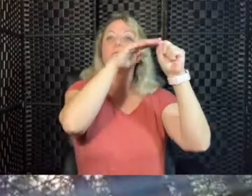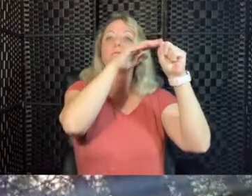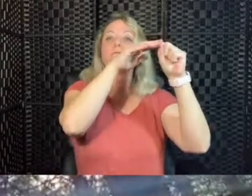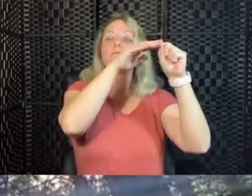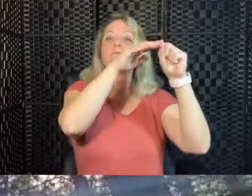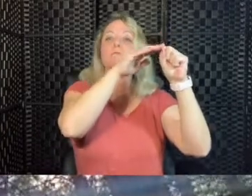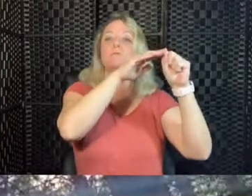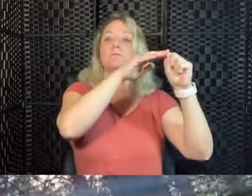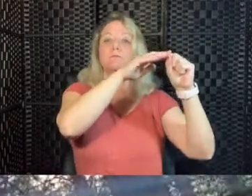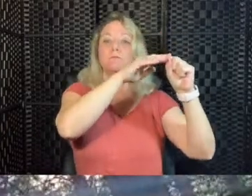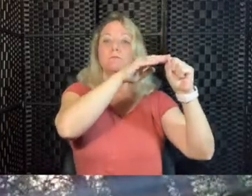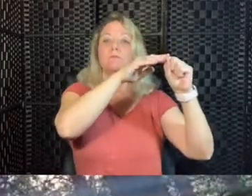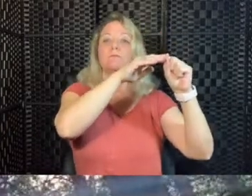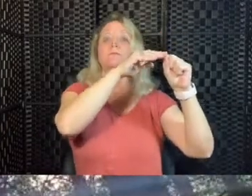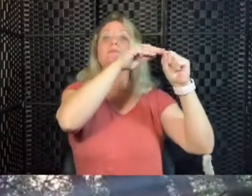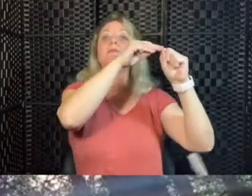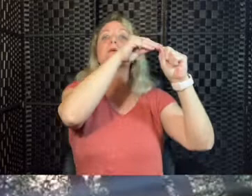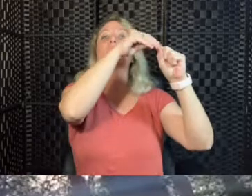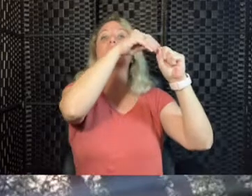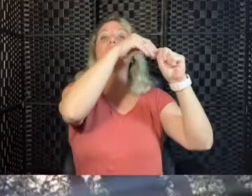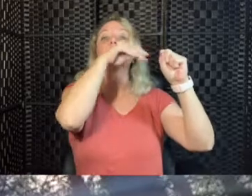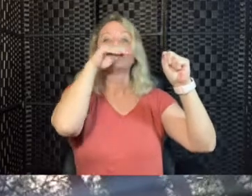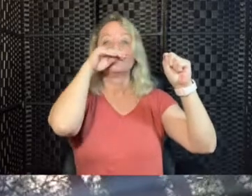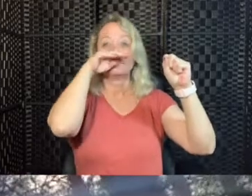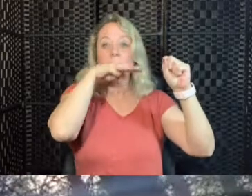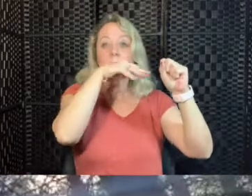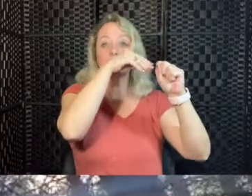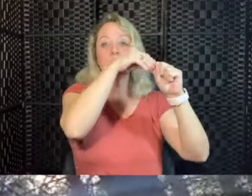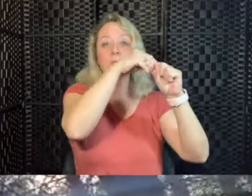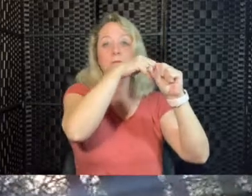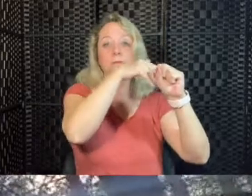Breathing out and down to the base of the spine.